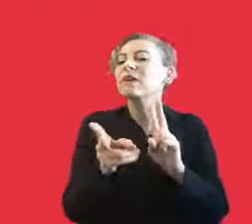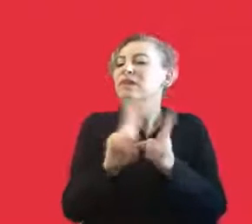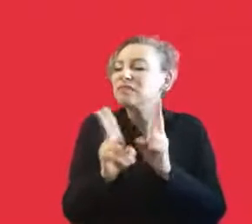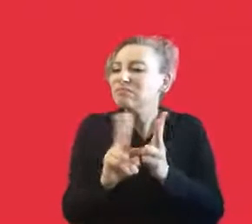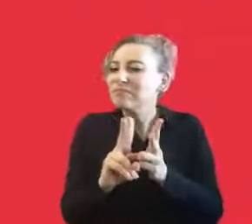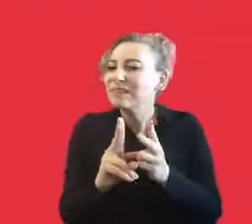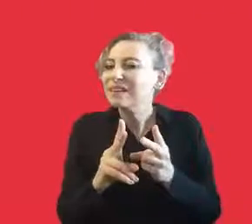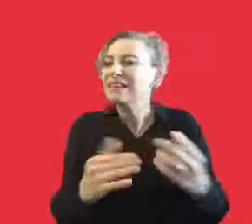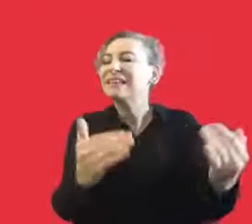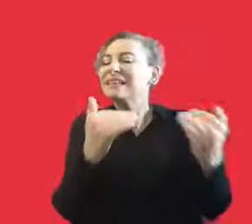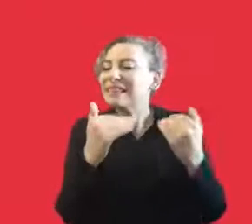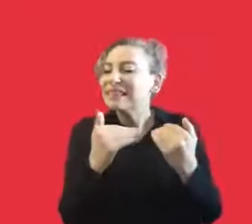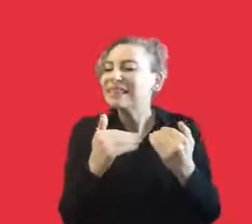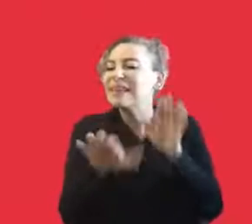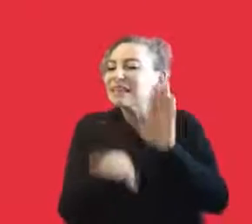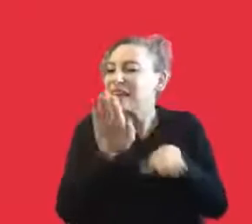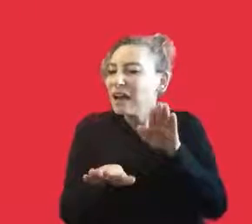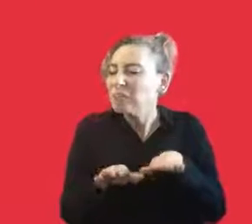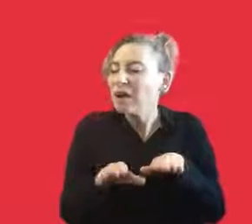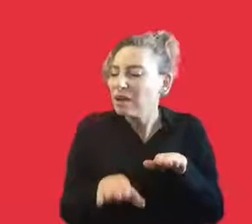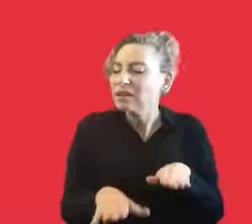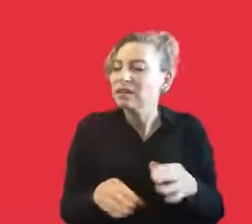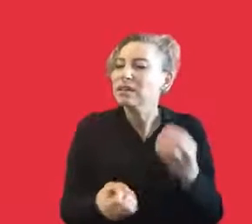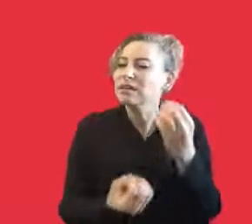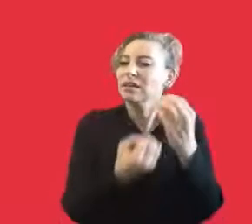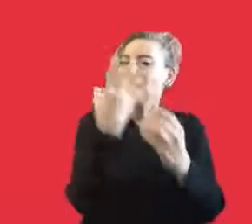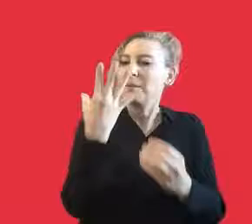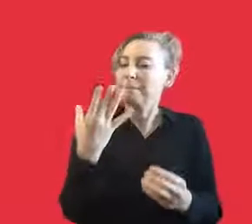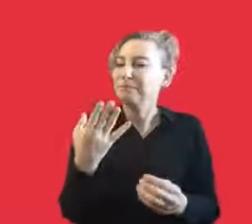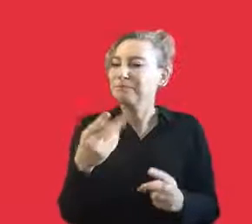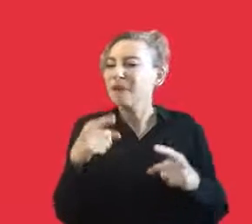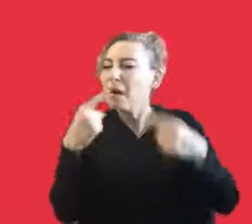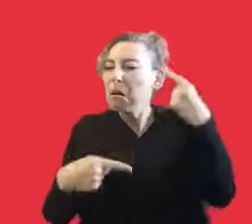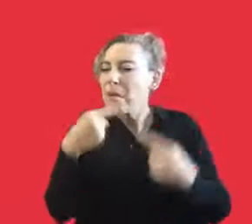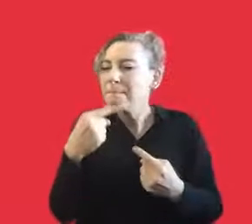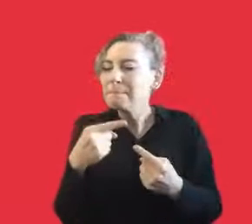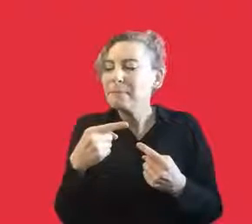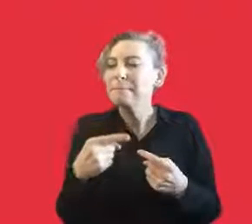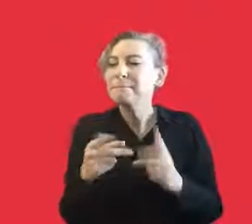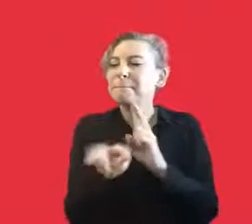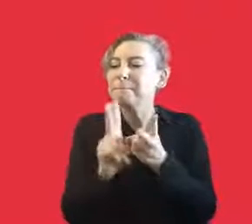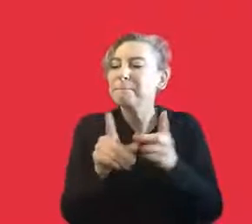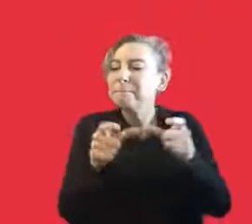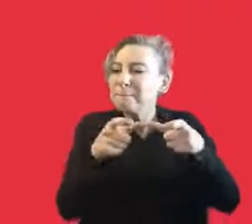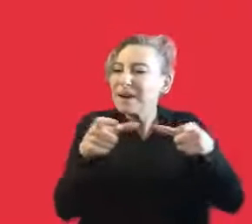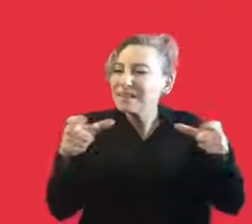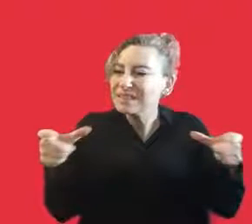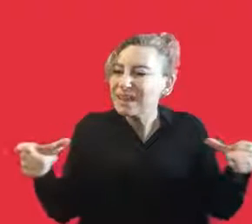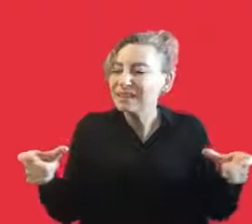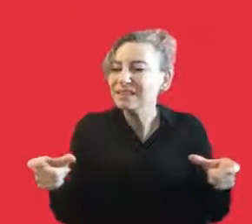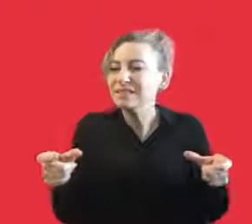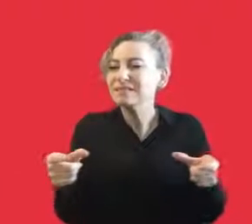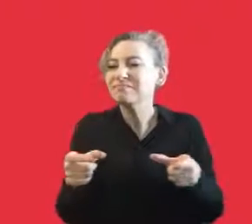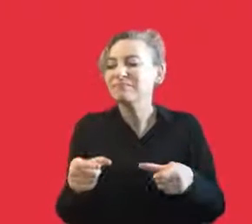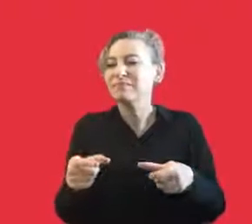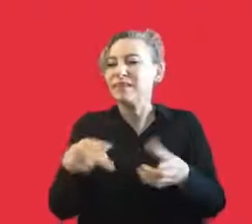there is the basic thing that we are doing. And this is to form support campaigns in order to keep theatres going.